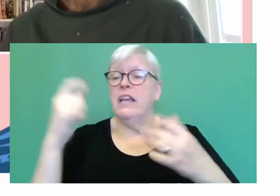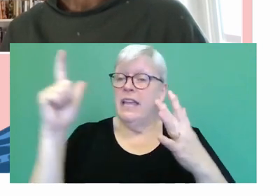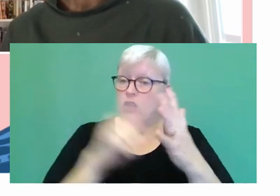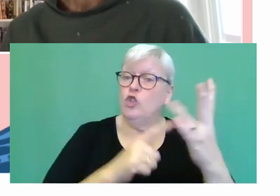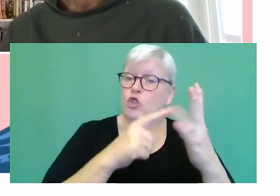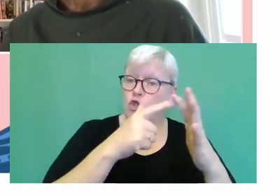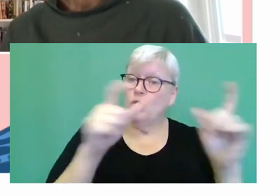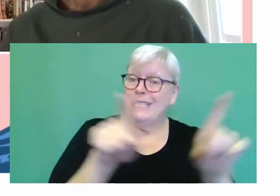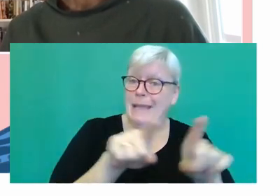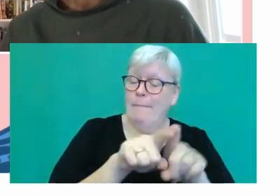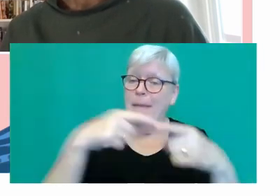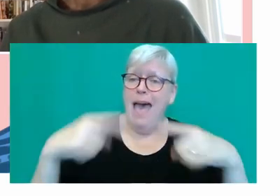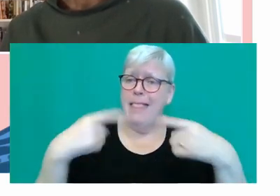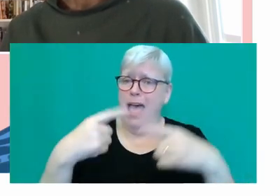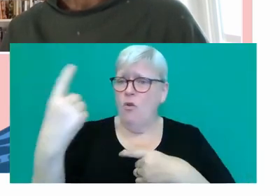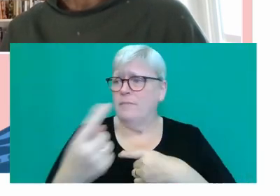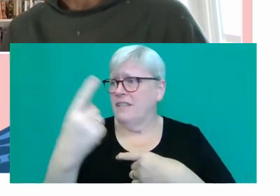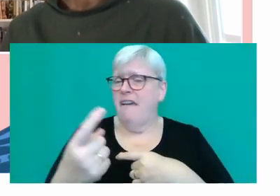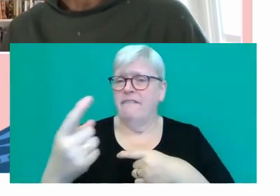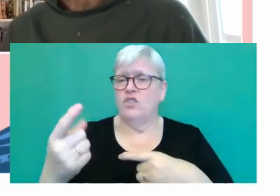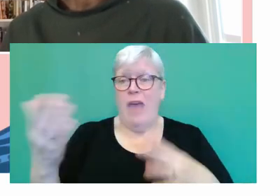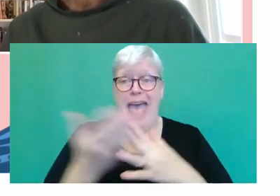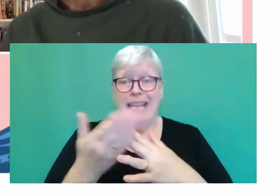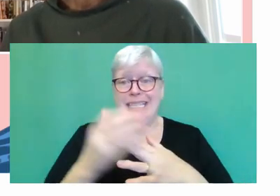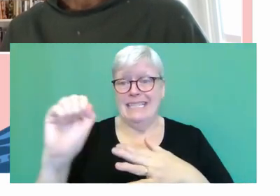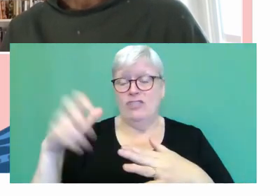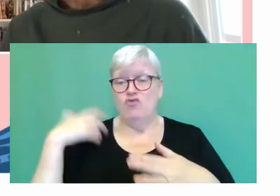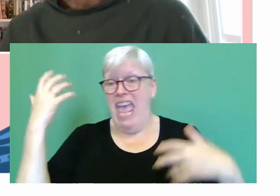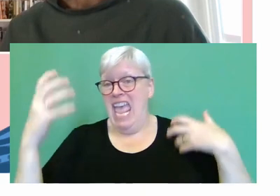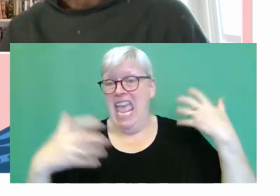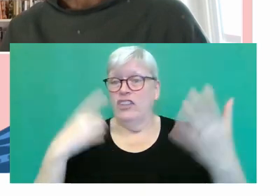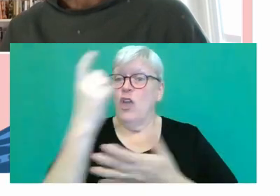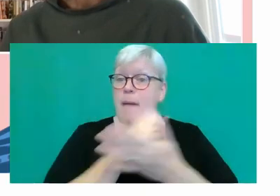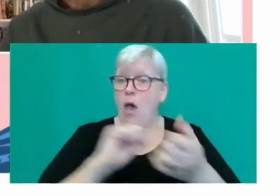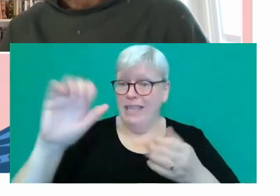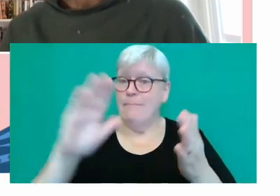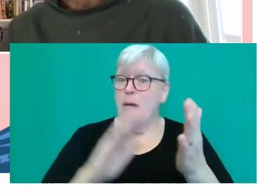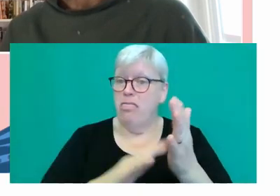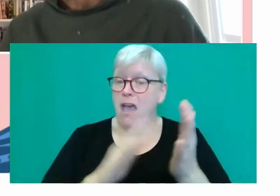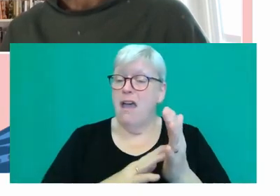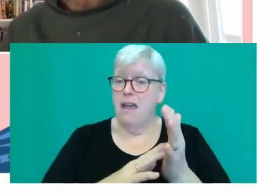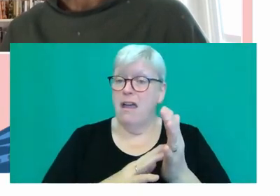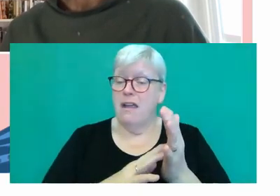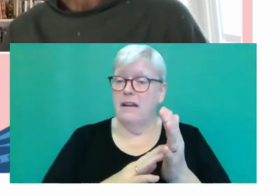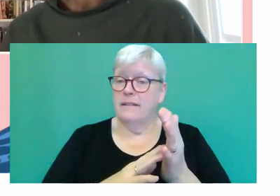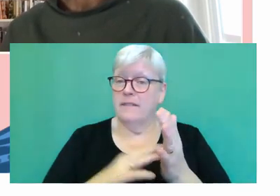allowing himself to access his rage, right, with regard to his mother, and, and the ways in which, you know, the